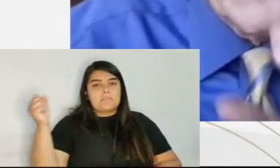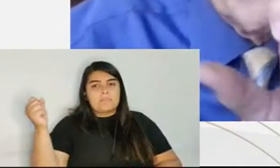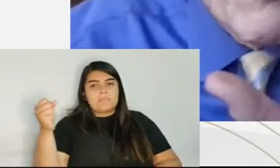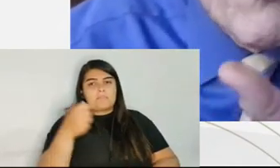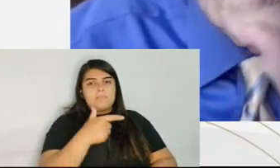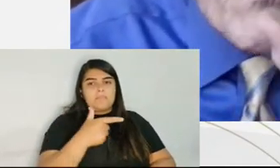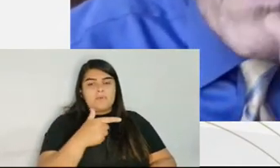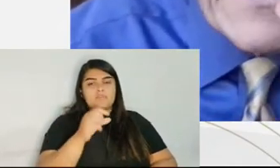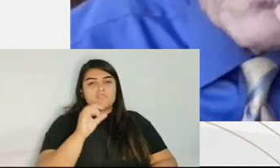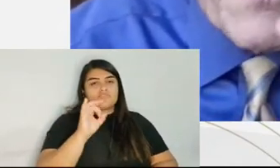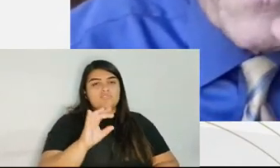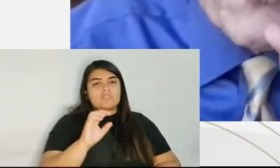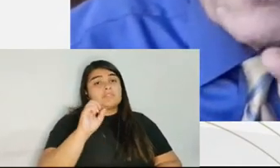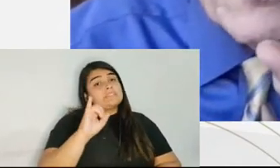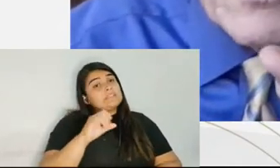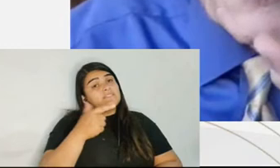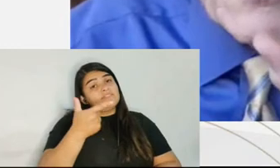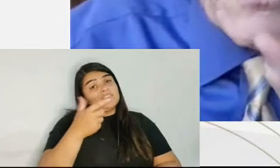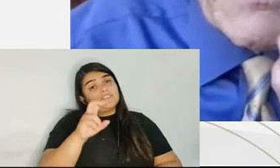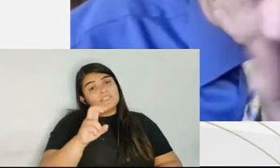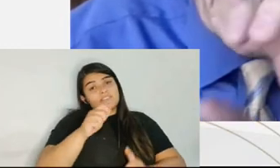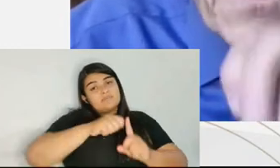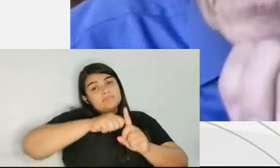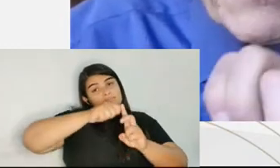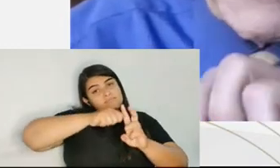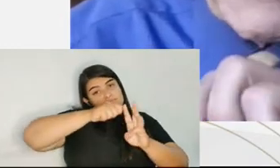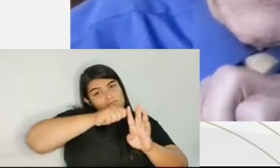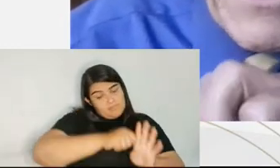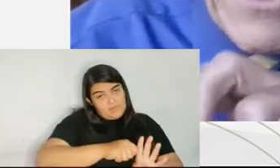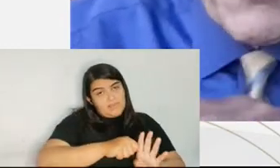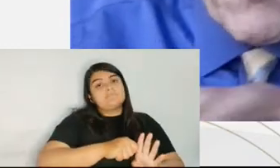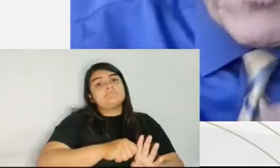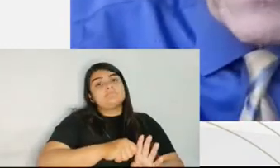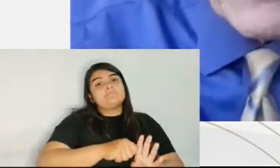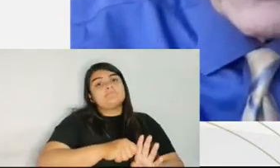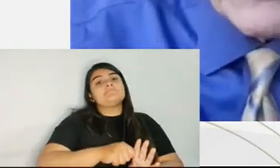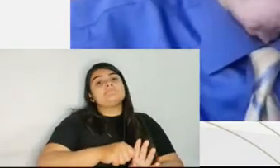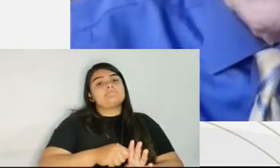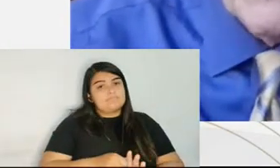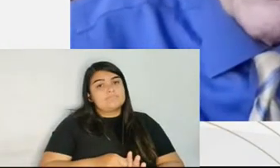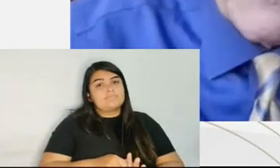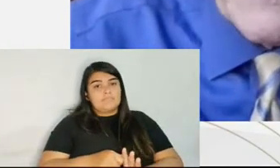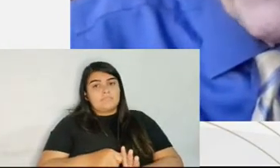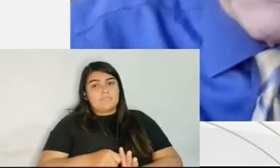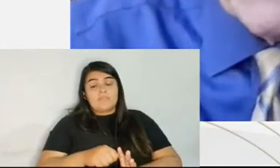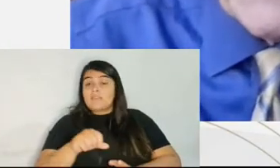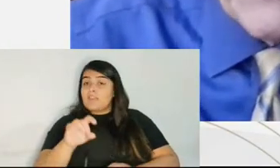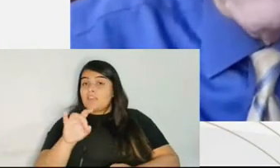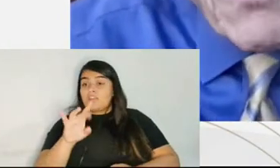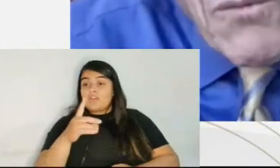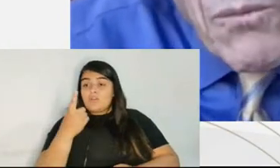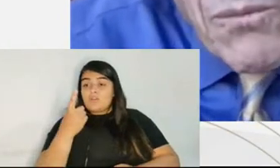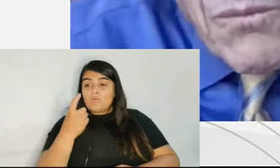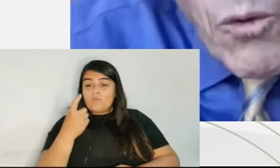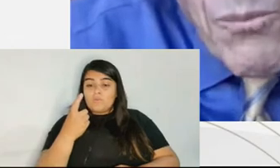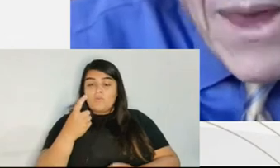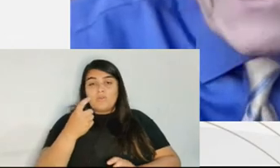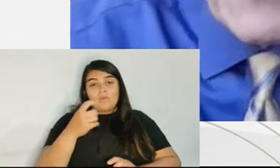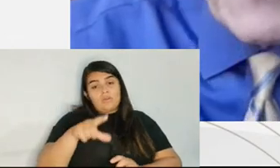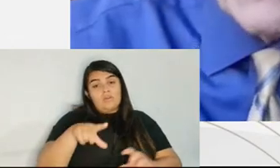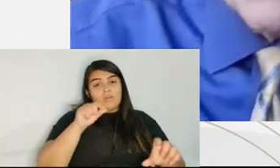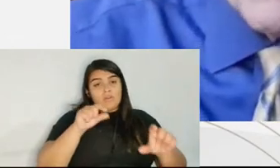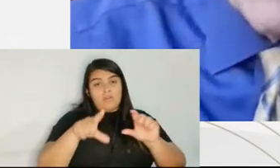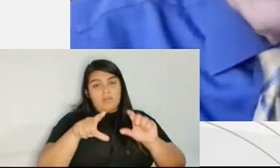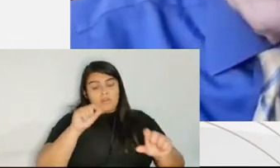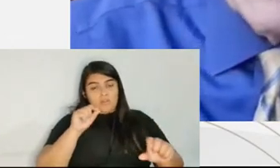was the only range within which judges typically had the freedom to move. Now, these were